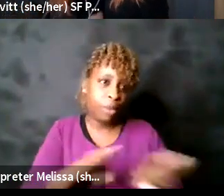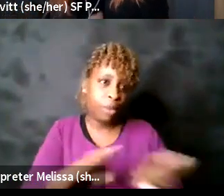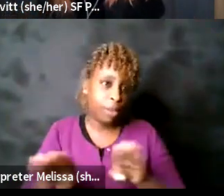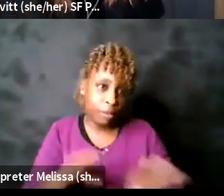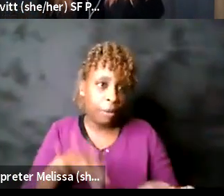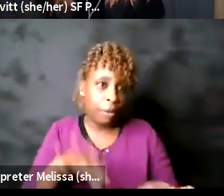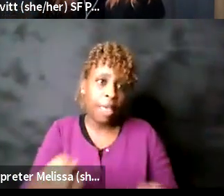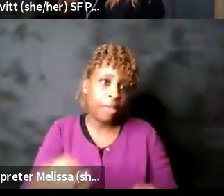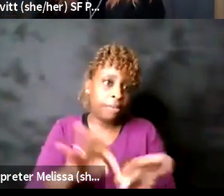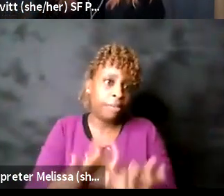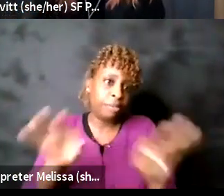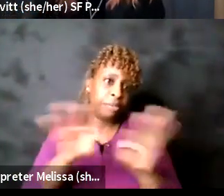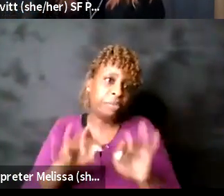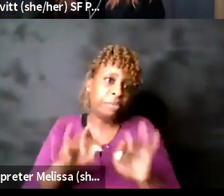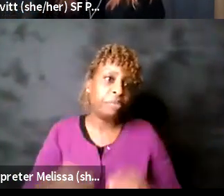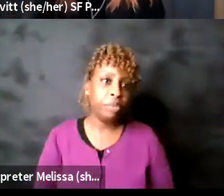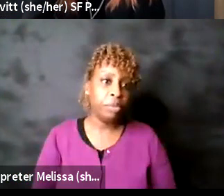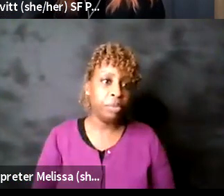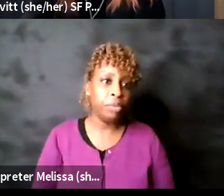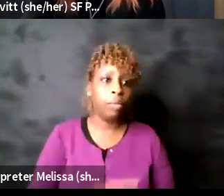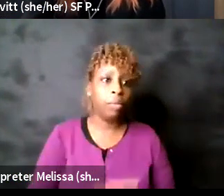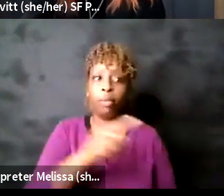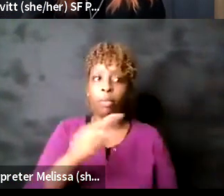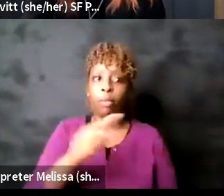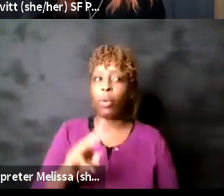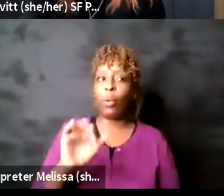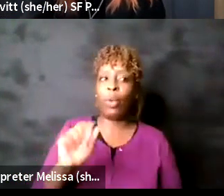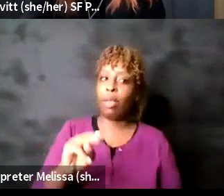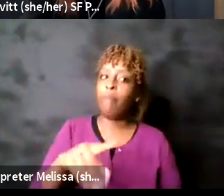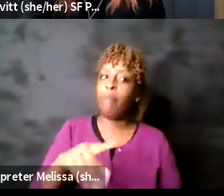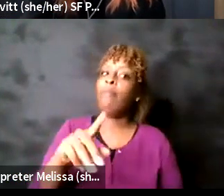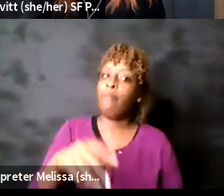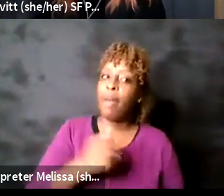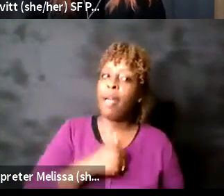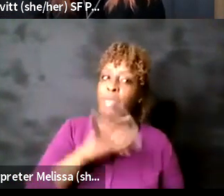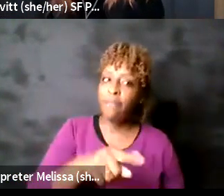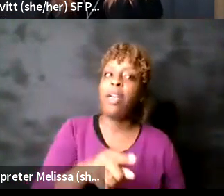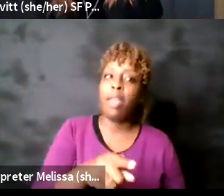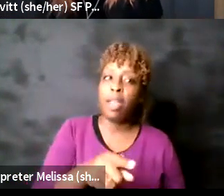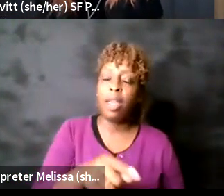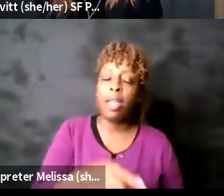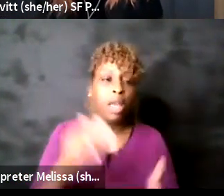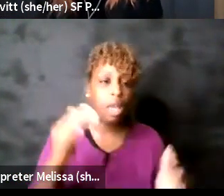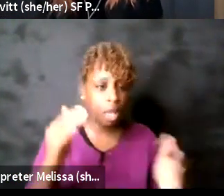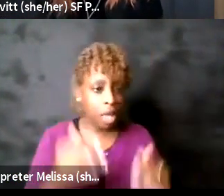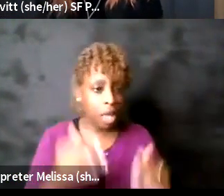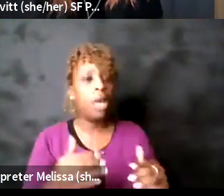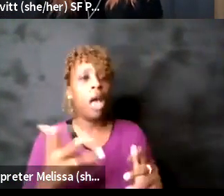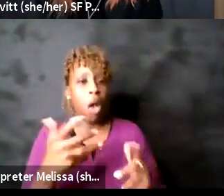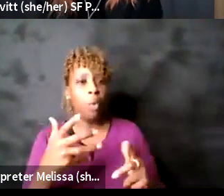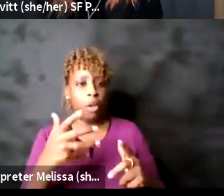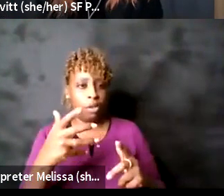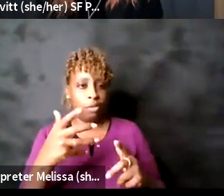i love that i would love to say something yeah um yeah so uh sheila thank you um